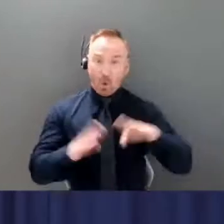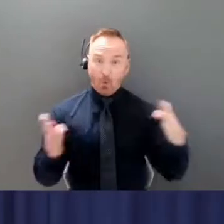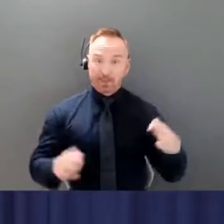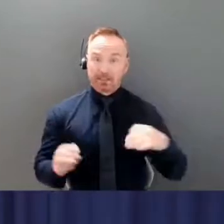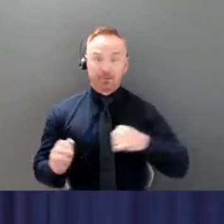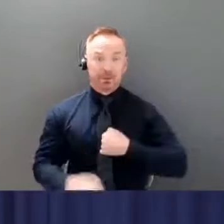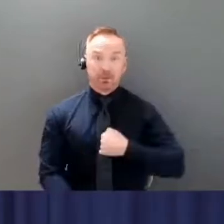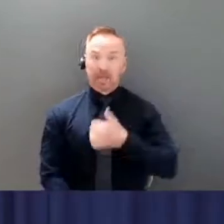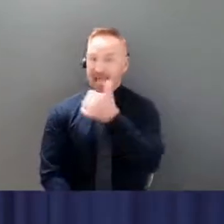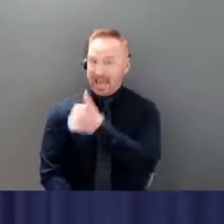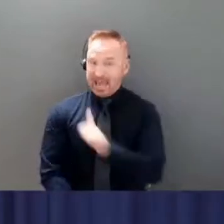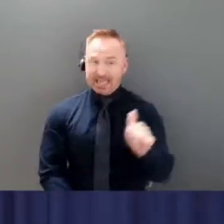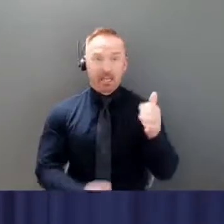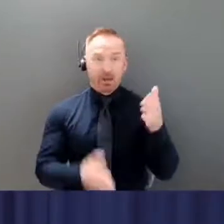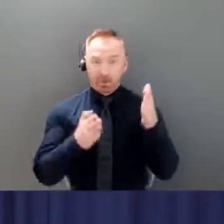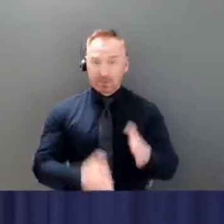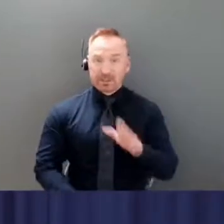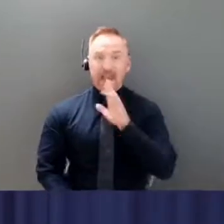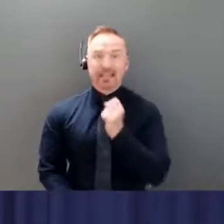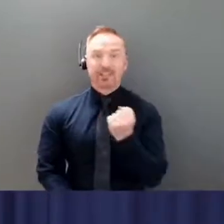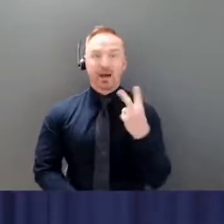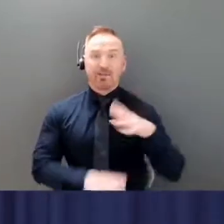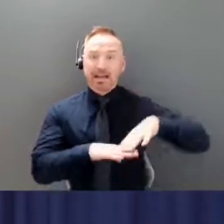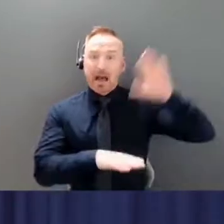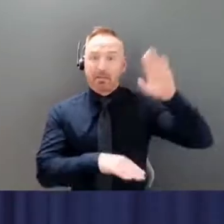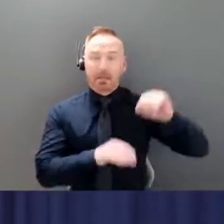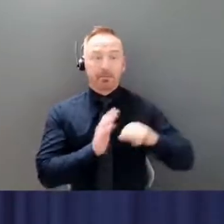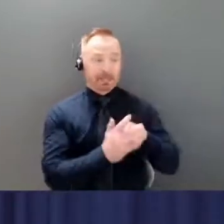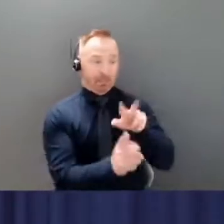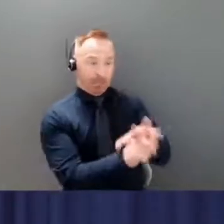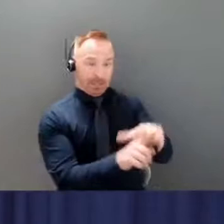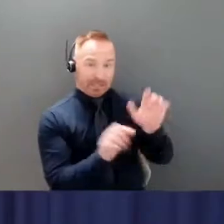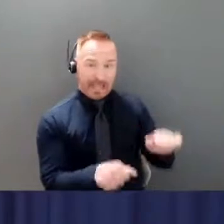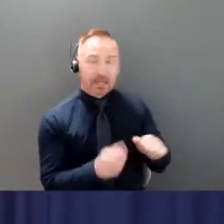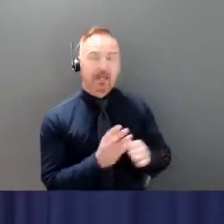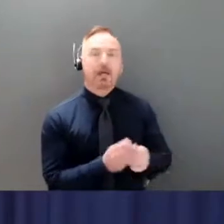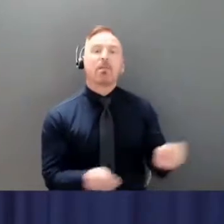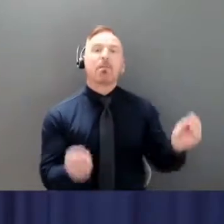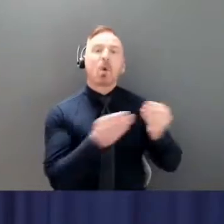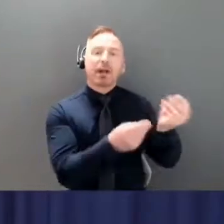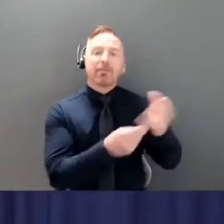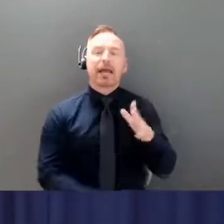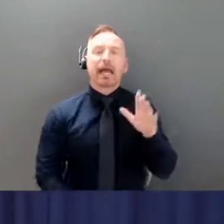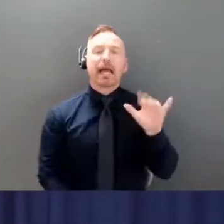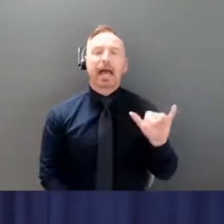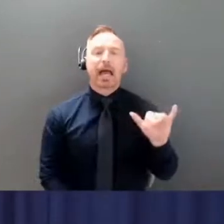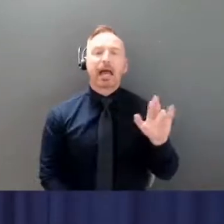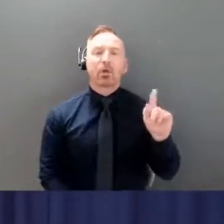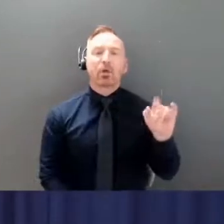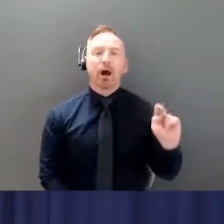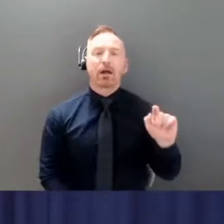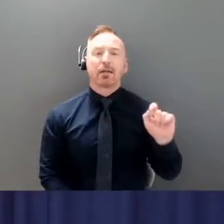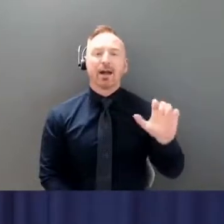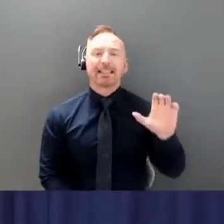You can book an appointment and find more information at uconn.ca slash